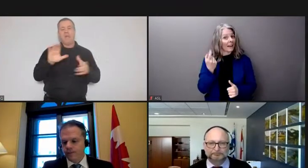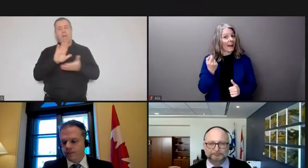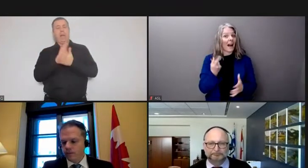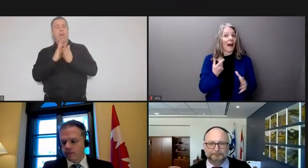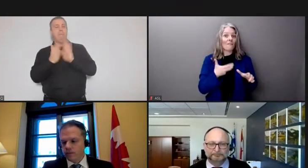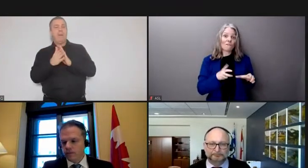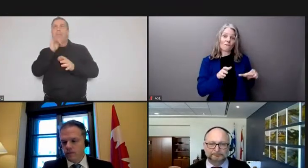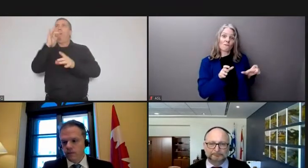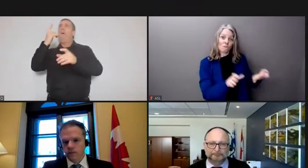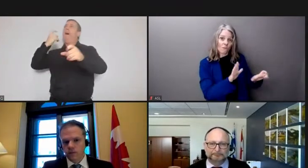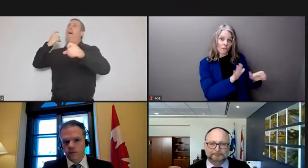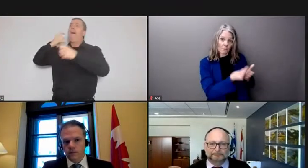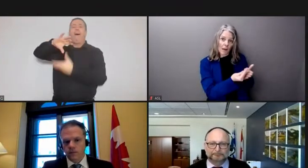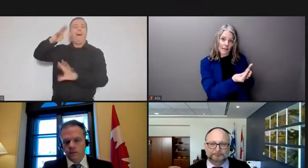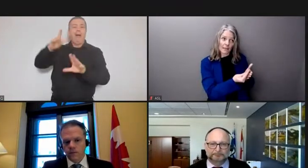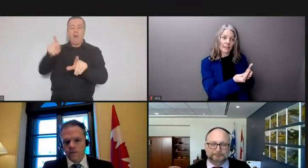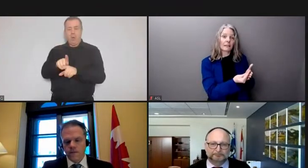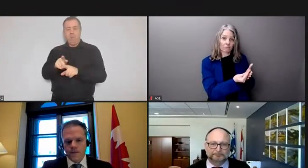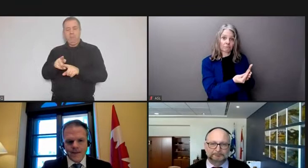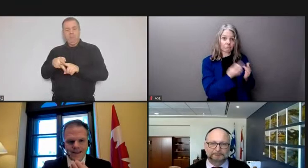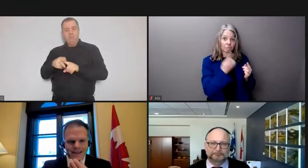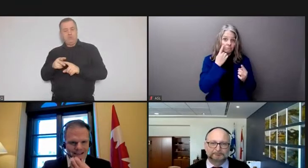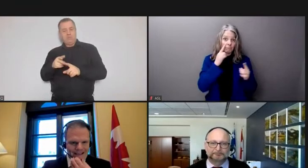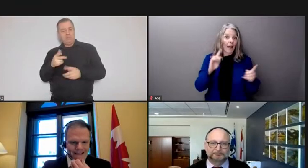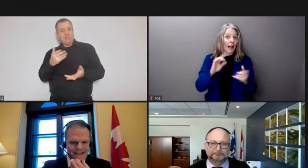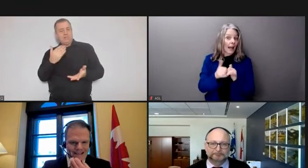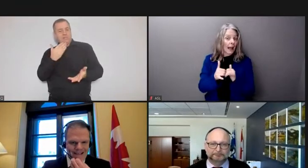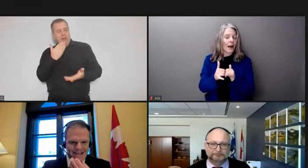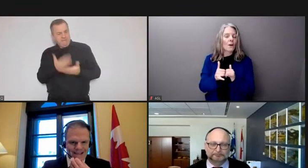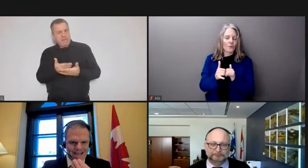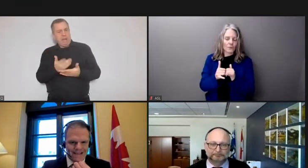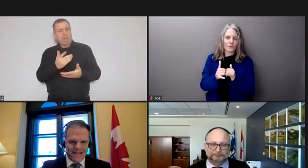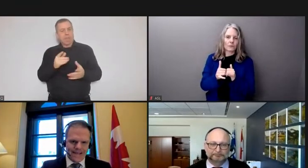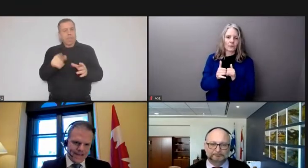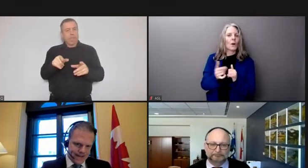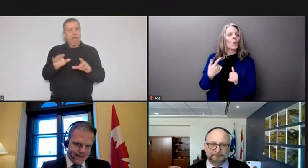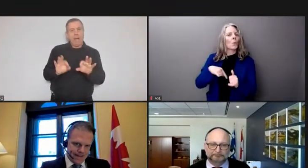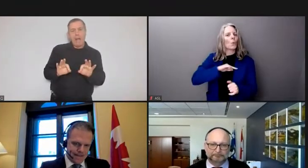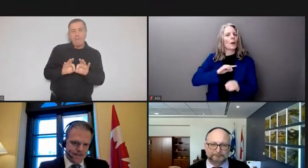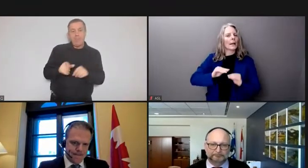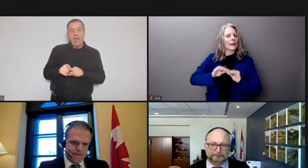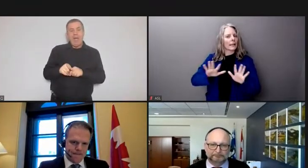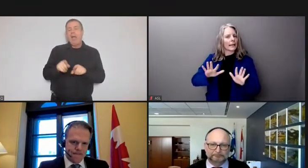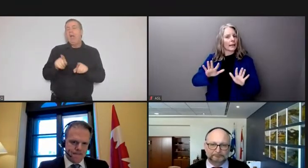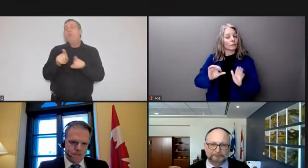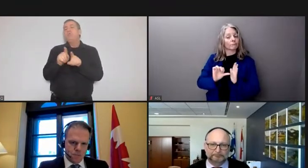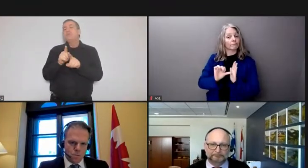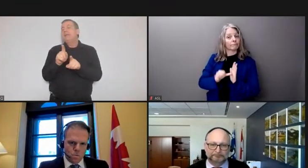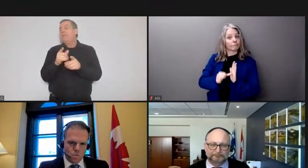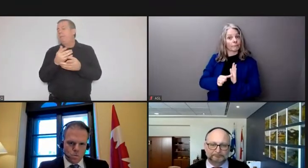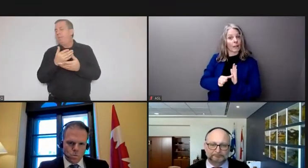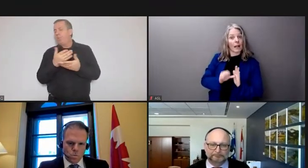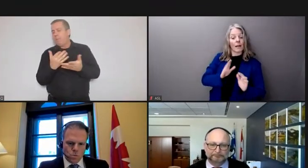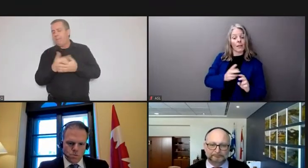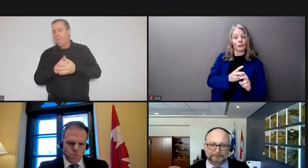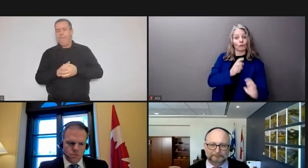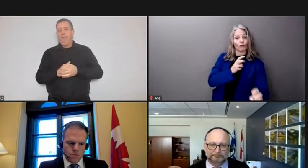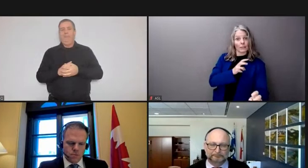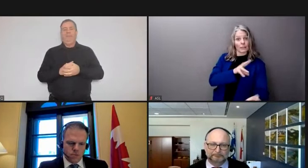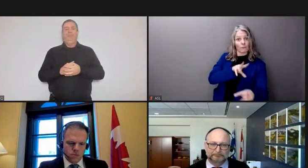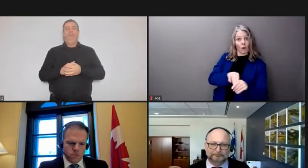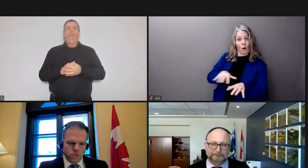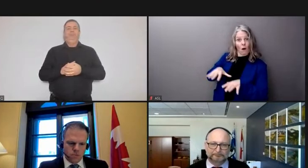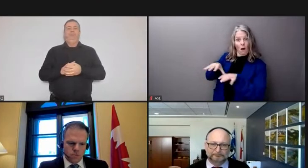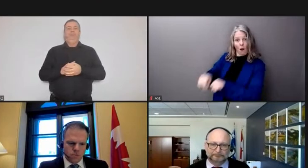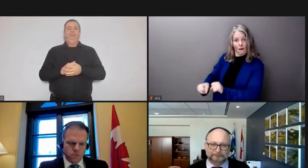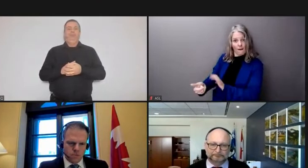is being clear that insurance on trucks that participate in